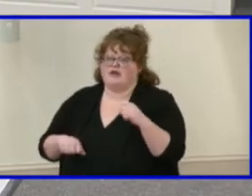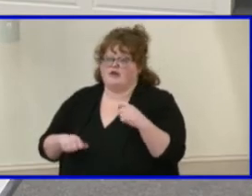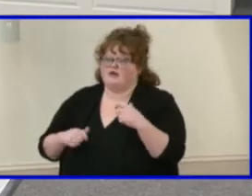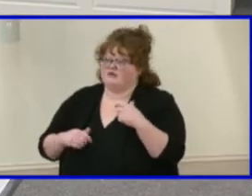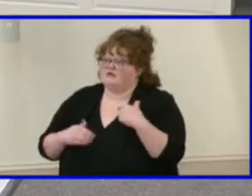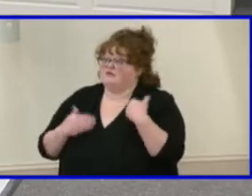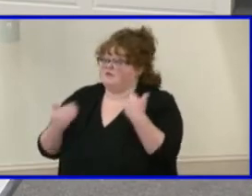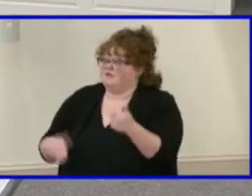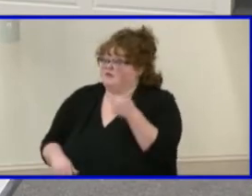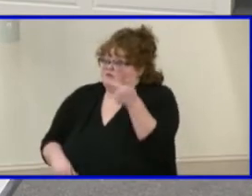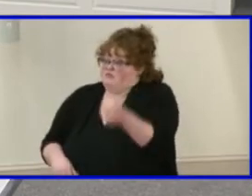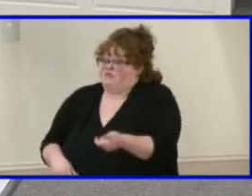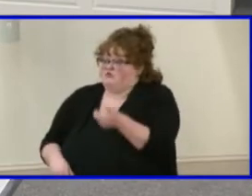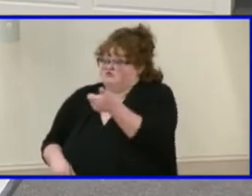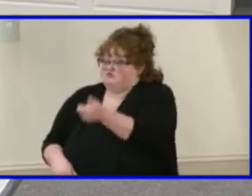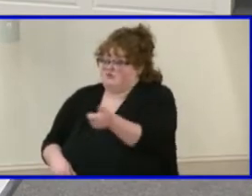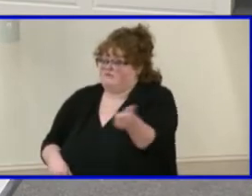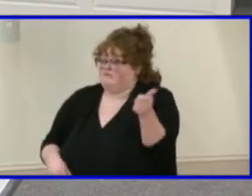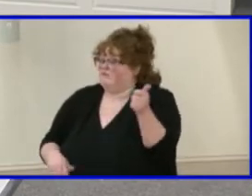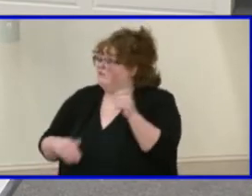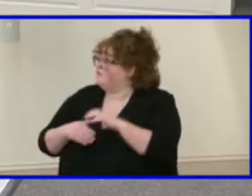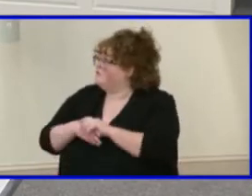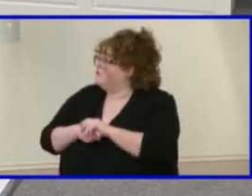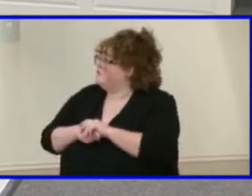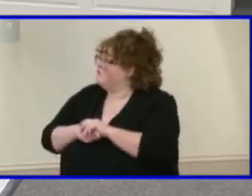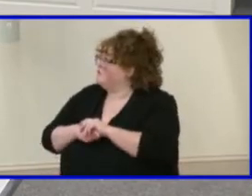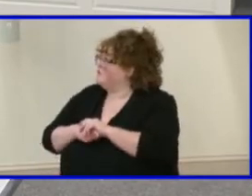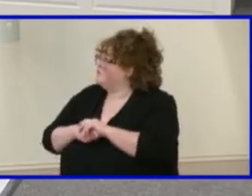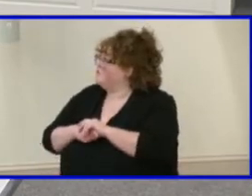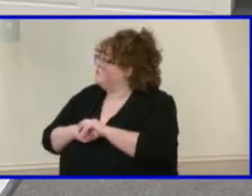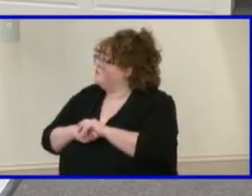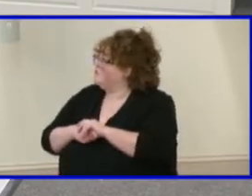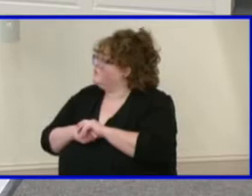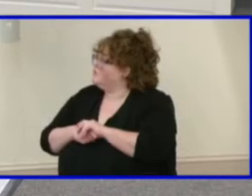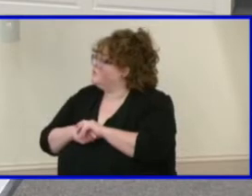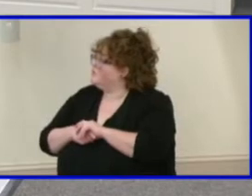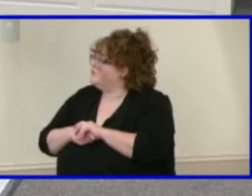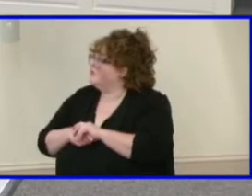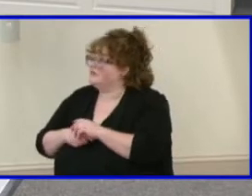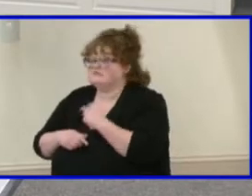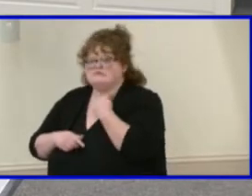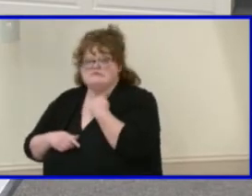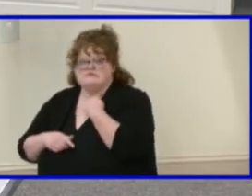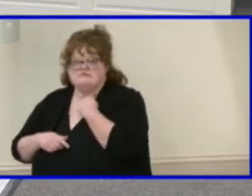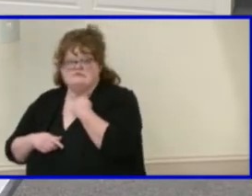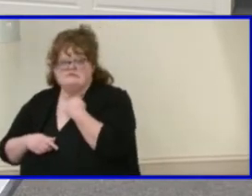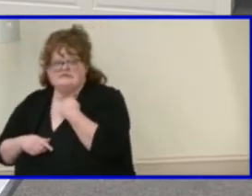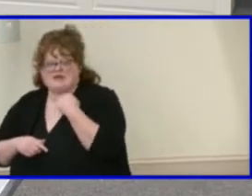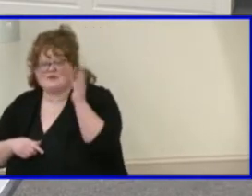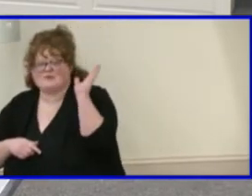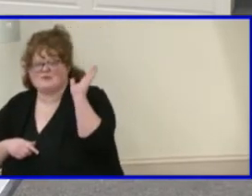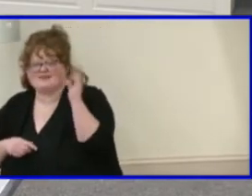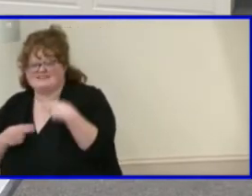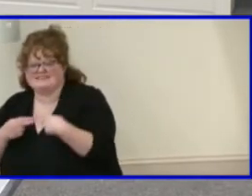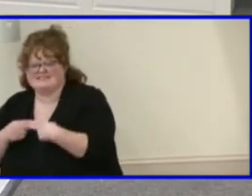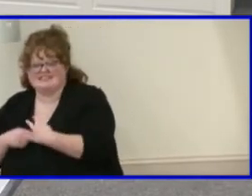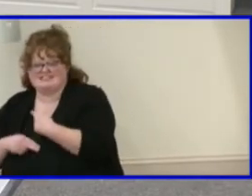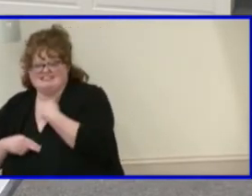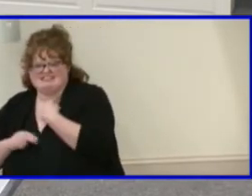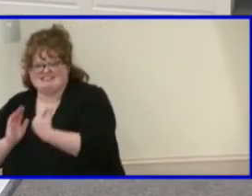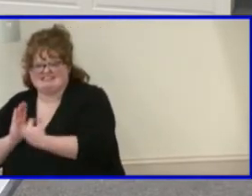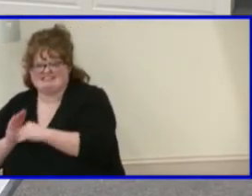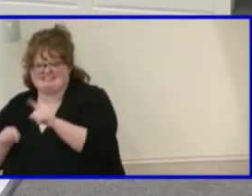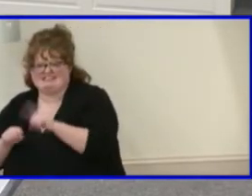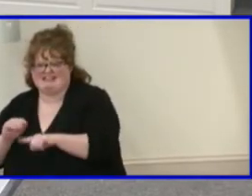absence of being able to view a clip of that. It won't move forward again. I believe we have a frozen presentation again. So pardon